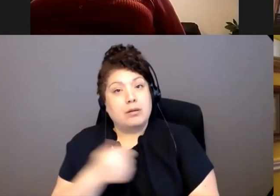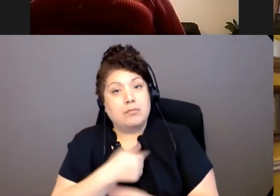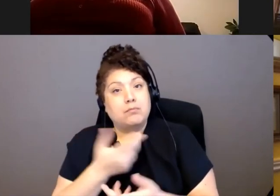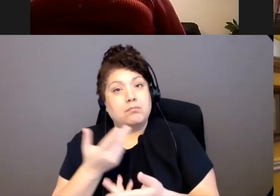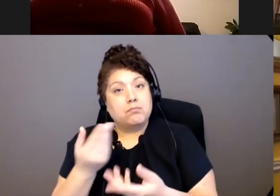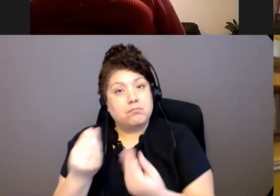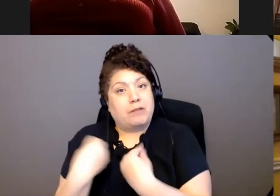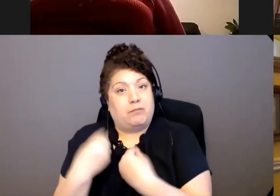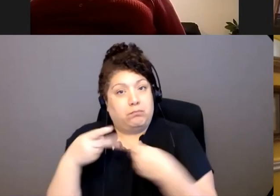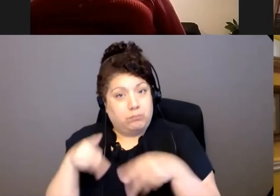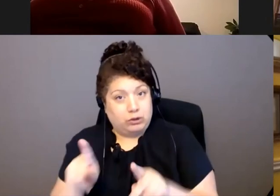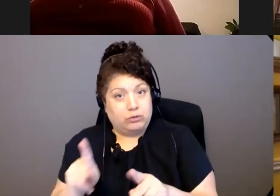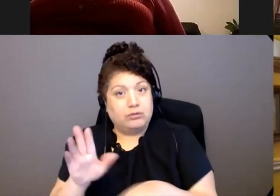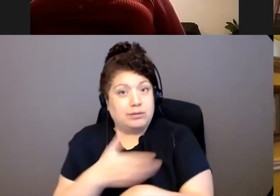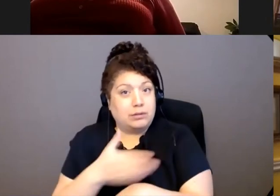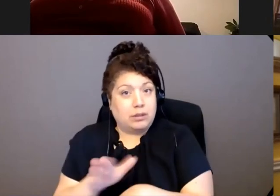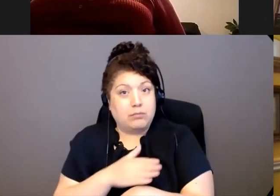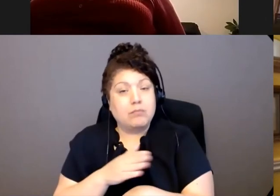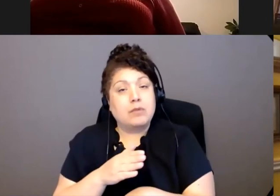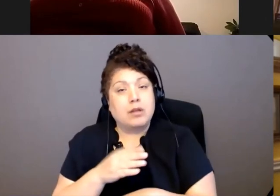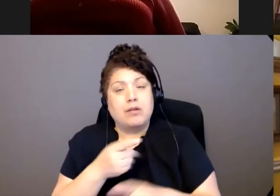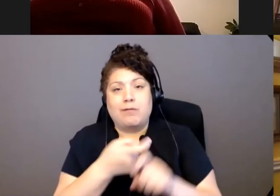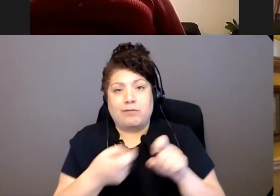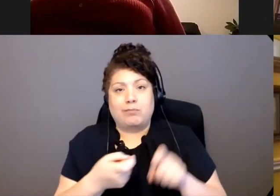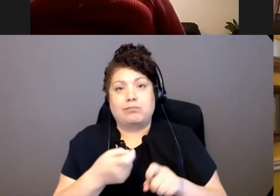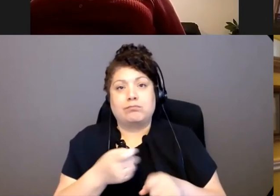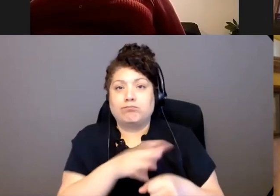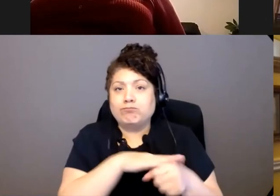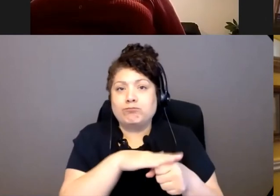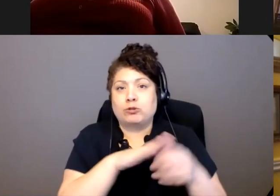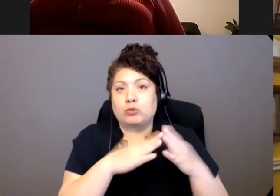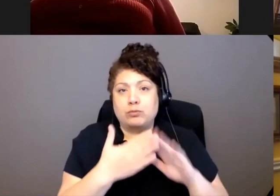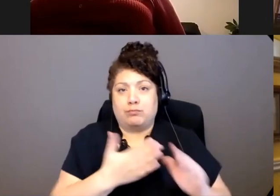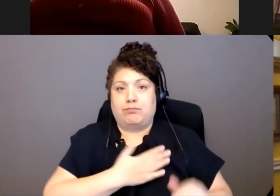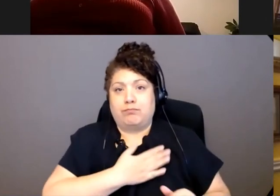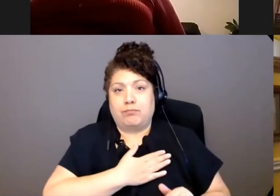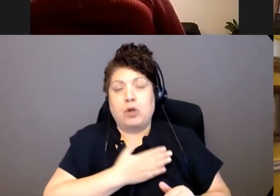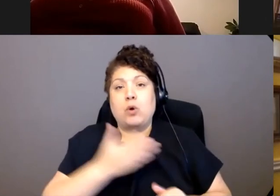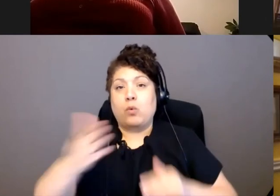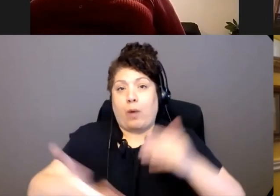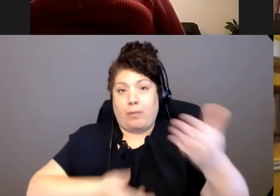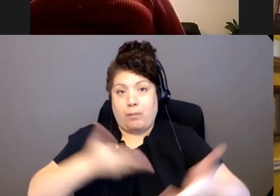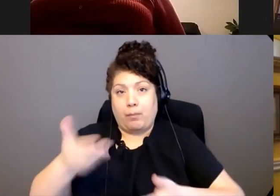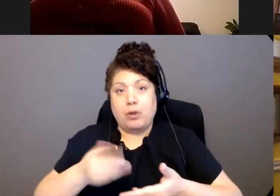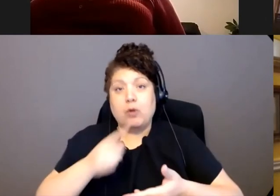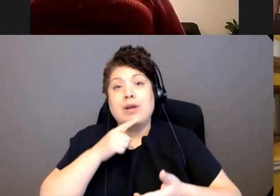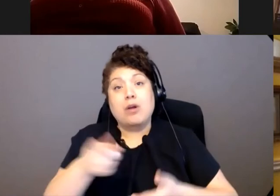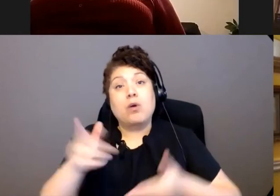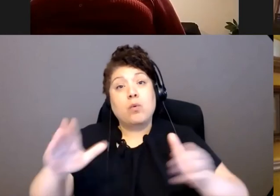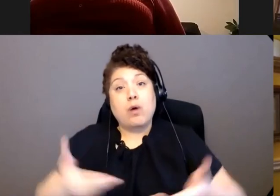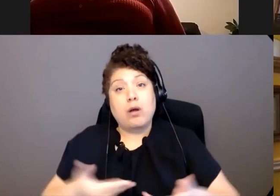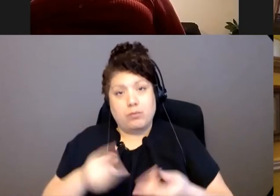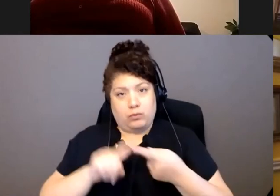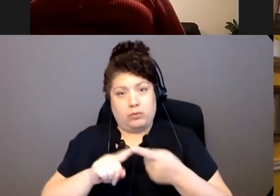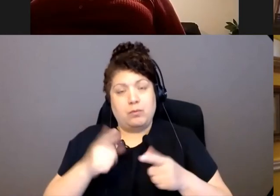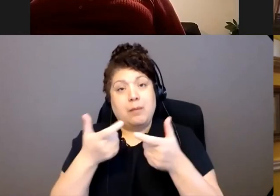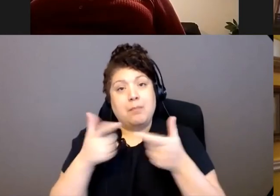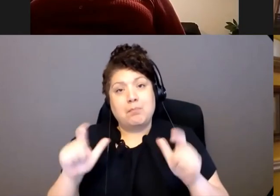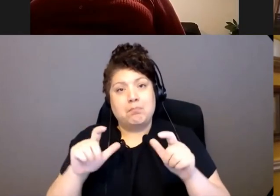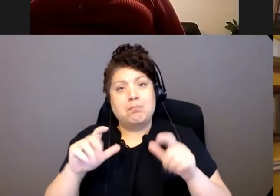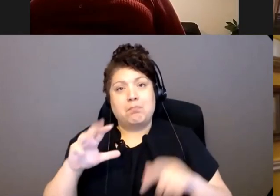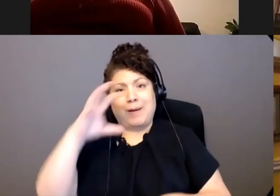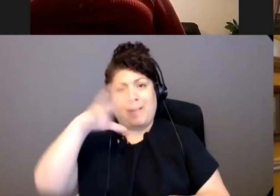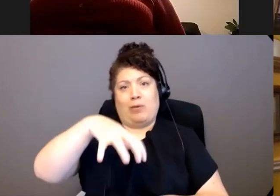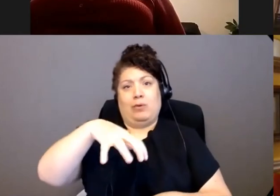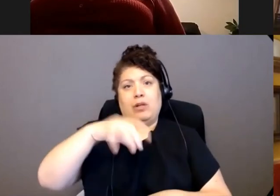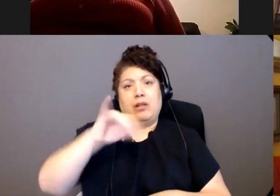to sing a welcome song, which is to welcome everyone into the big house when we when we're about to start ceremony. So this is to